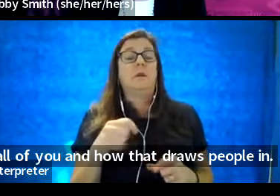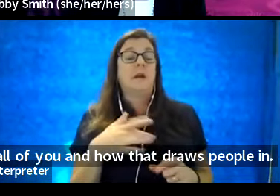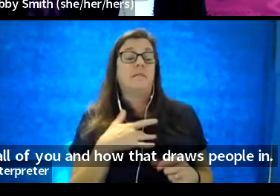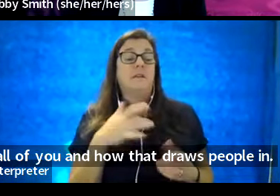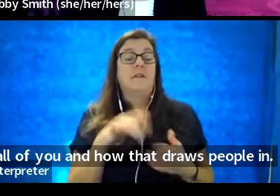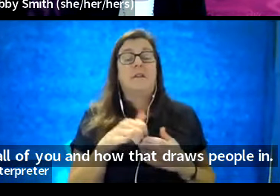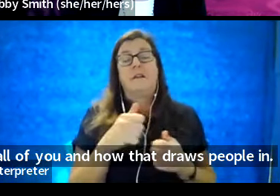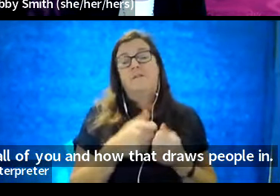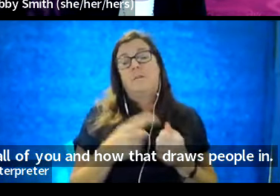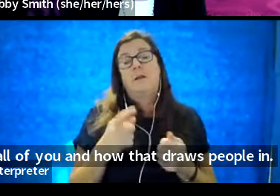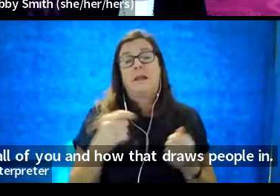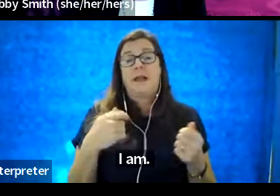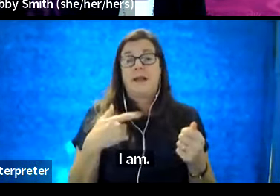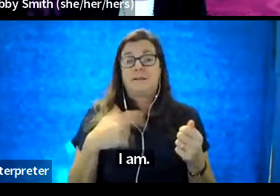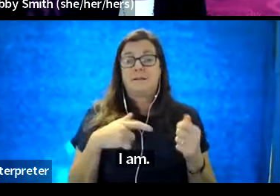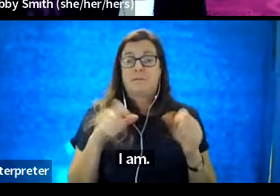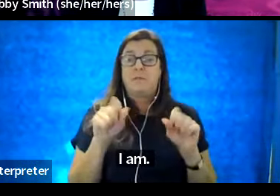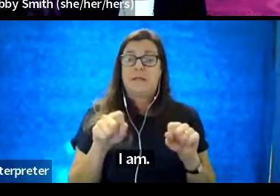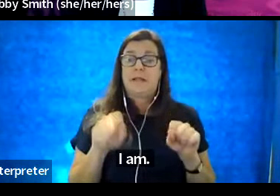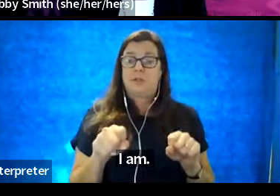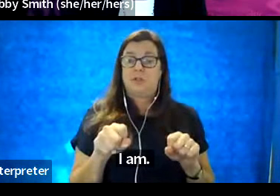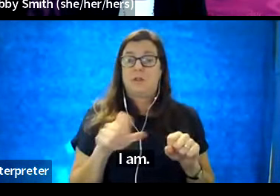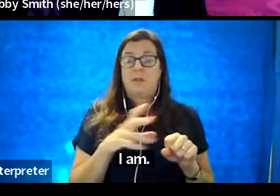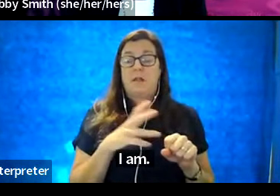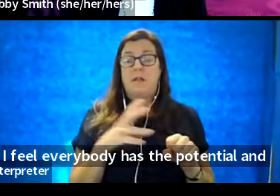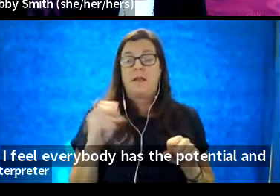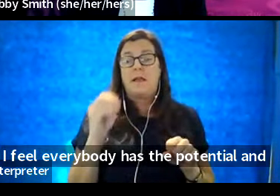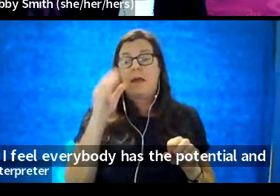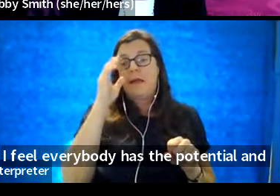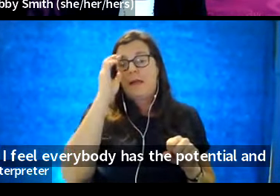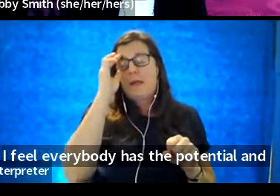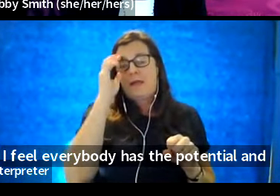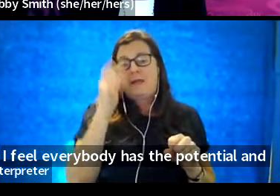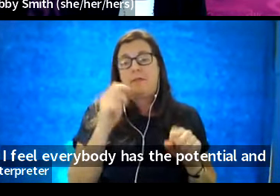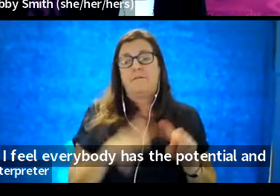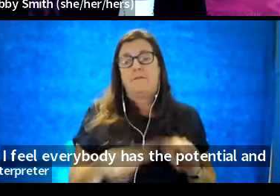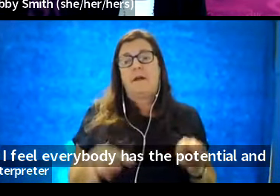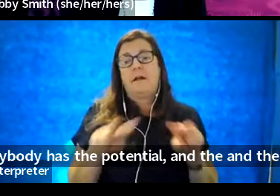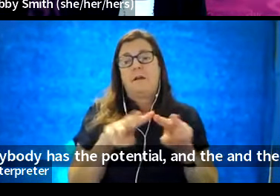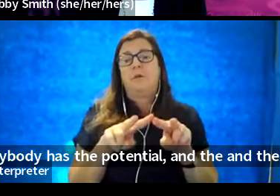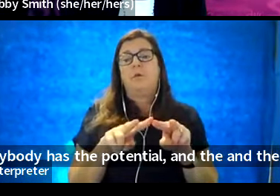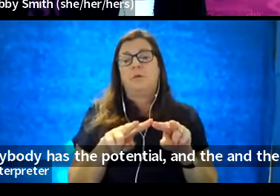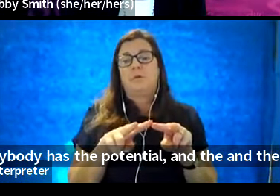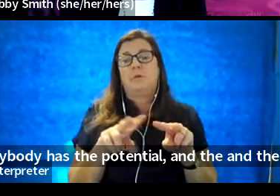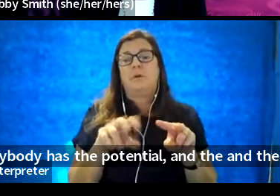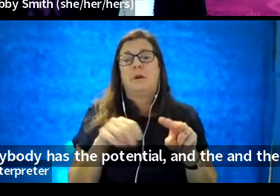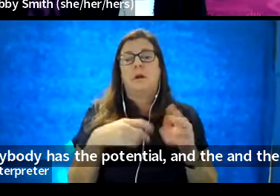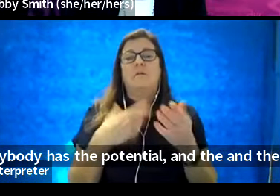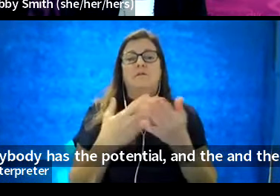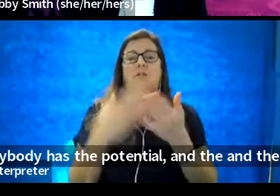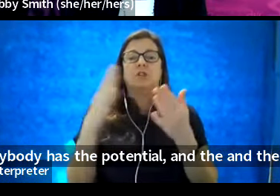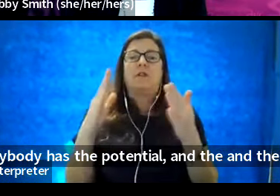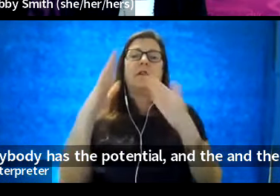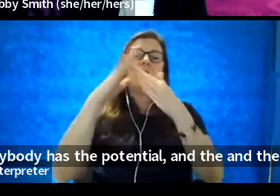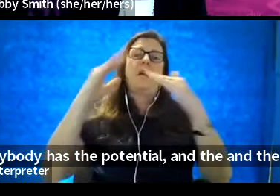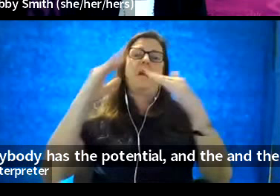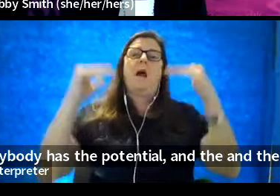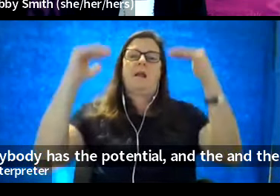everybody has the potential and the value of reaching their highest.